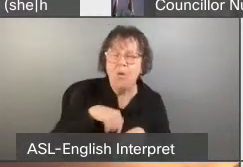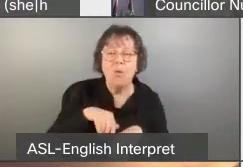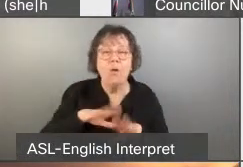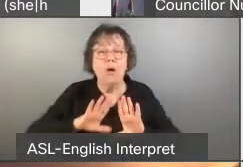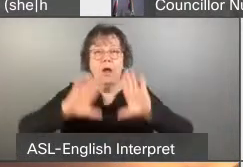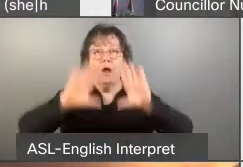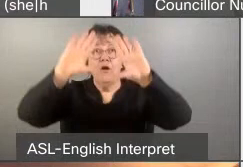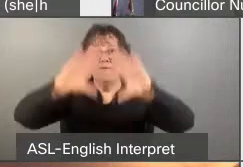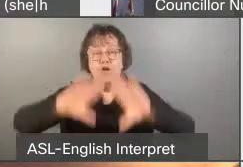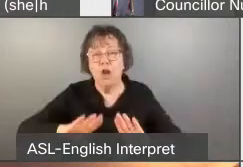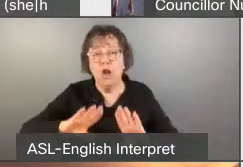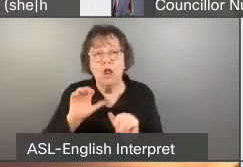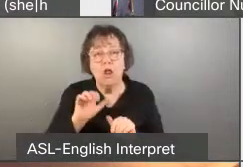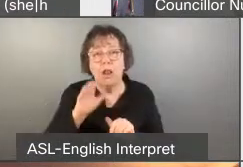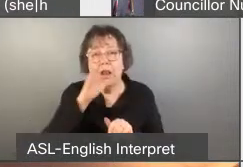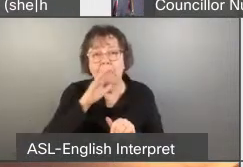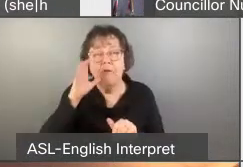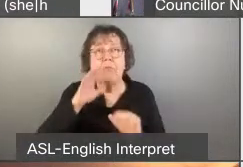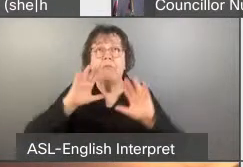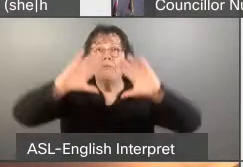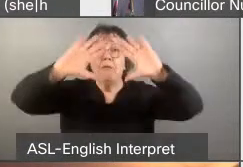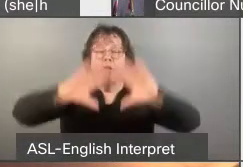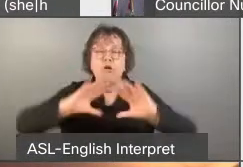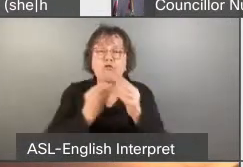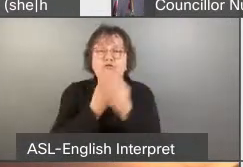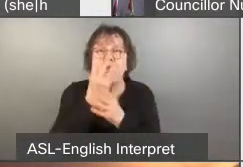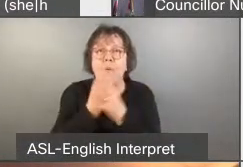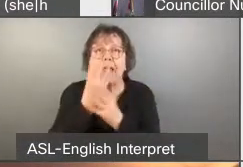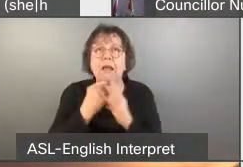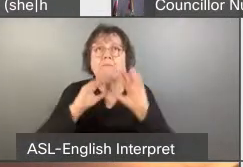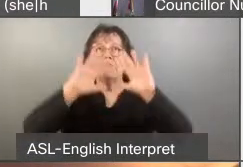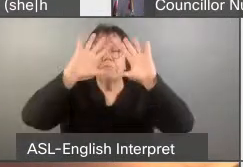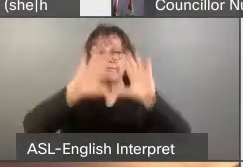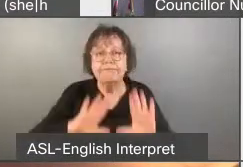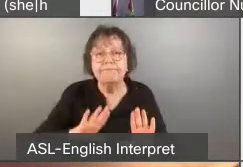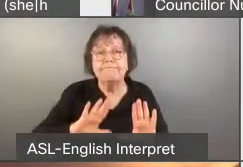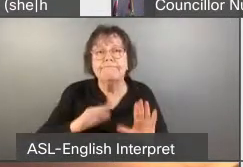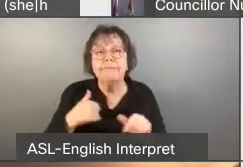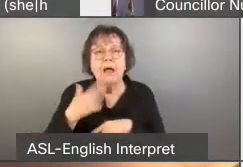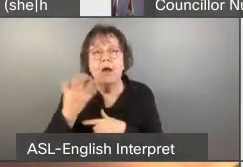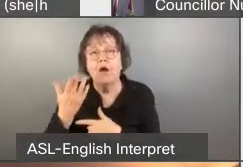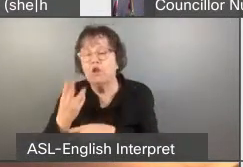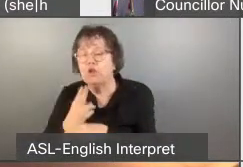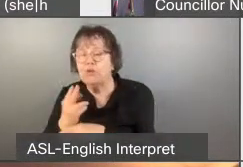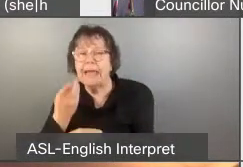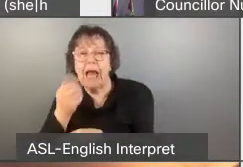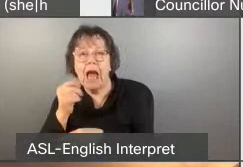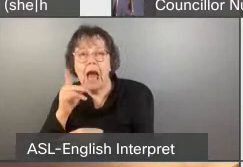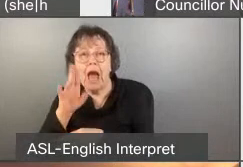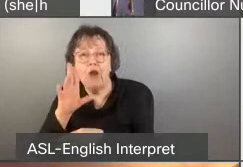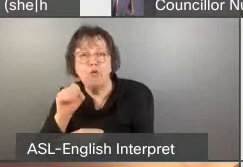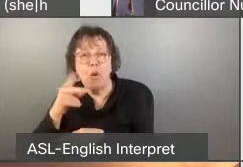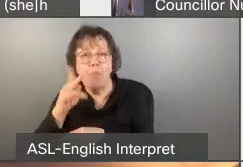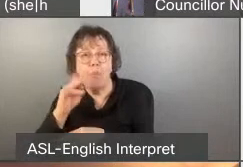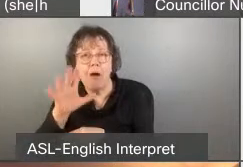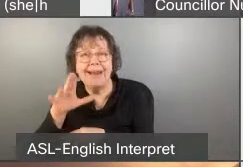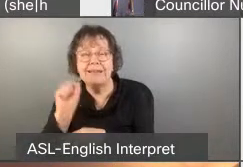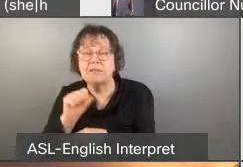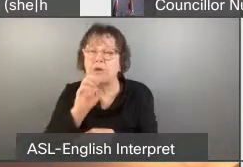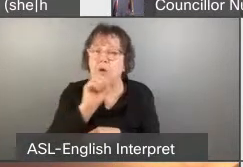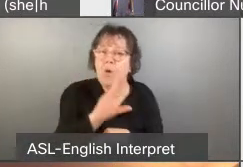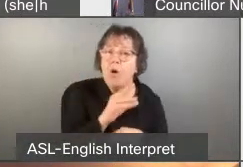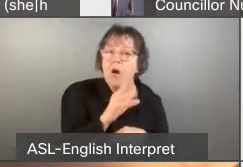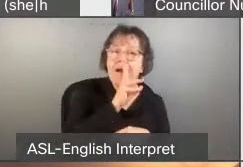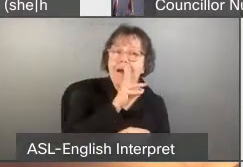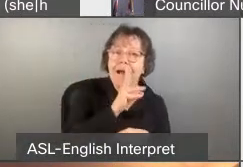and vacant buildings would reduce emissions from transportation and farming. Growing food with hydroponics or aquaponics is energy efficient compared to